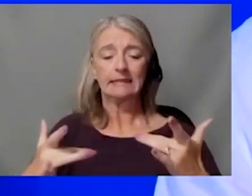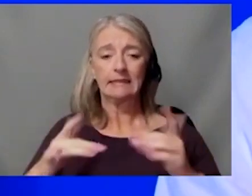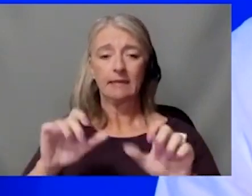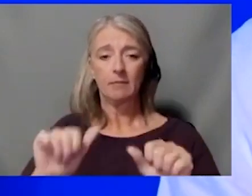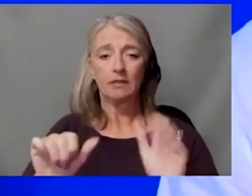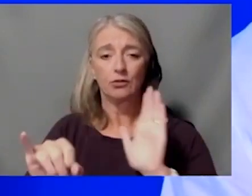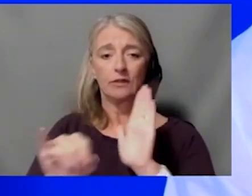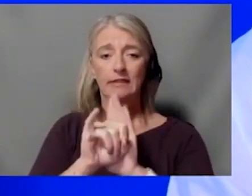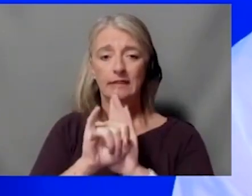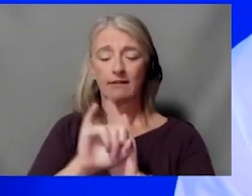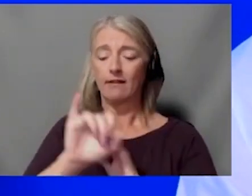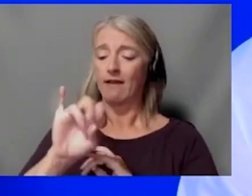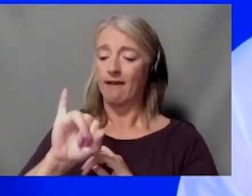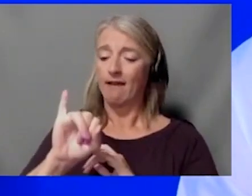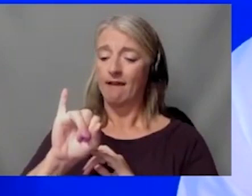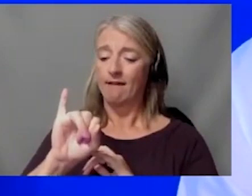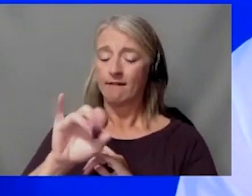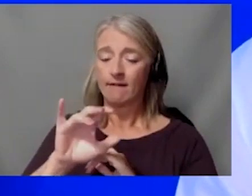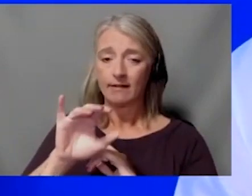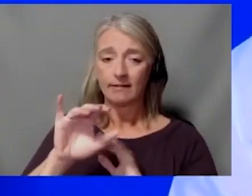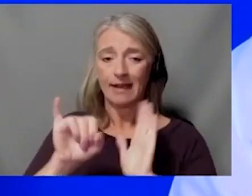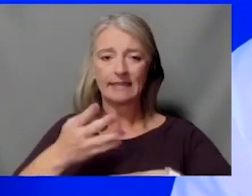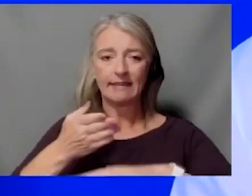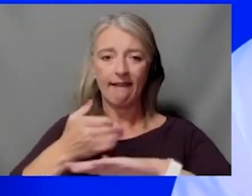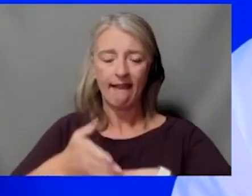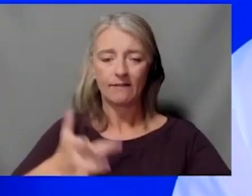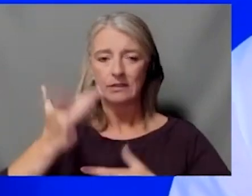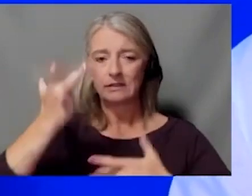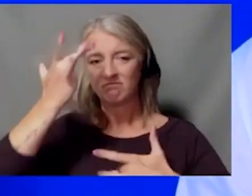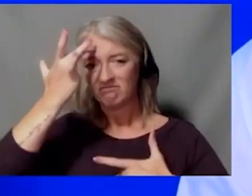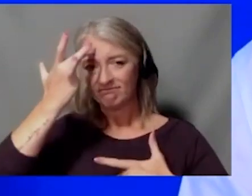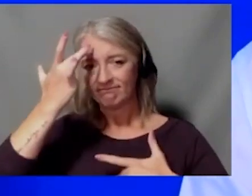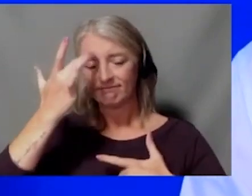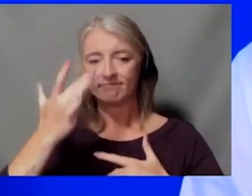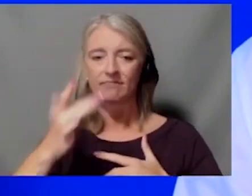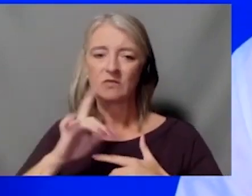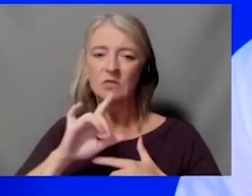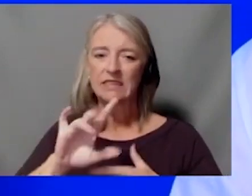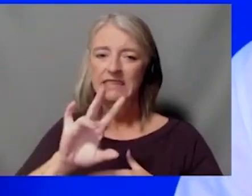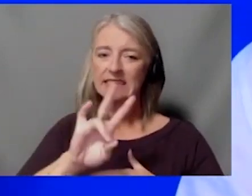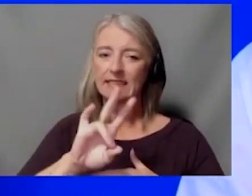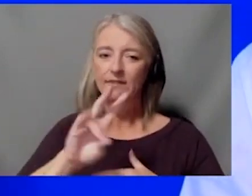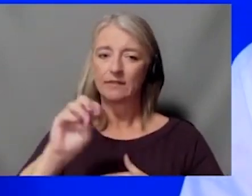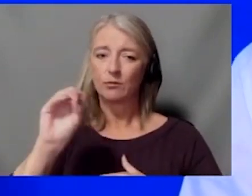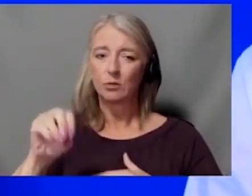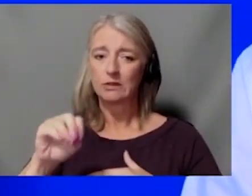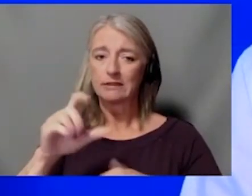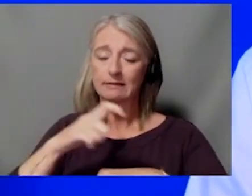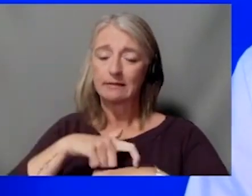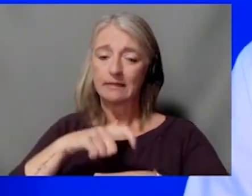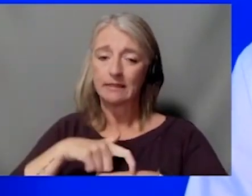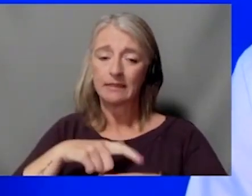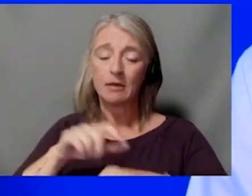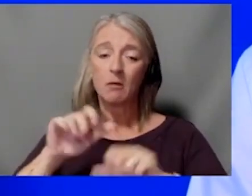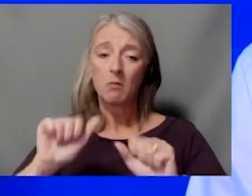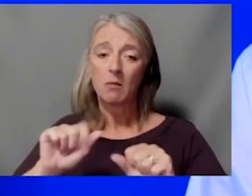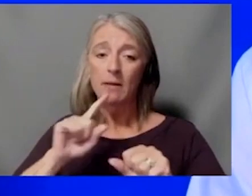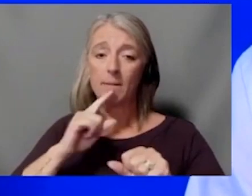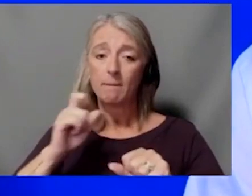at about four days after symptom onset, and that was only about 77% of the time. So you probably are better off